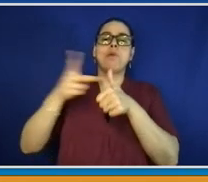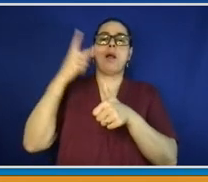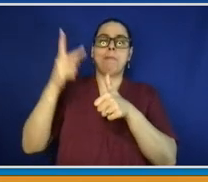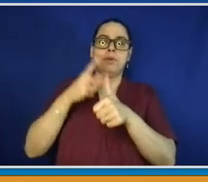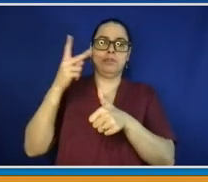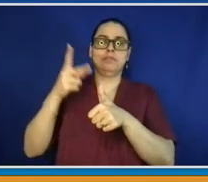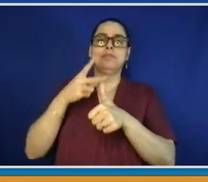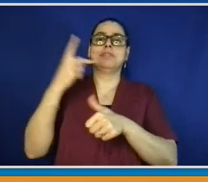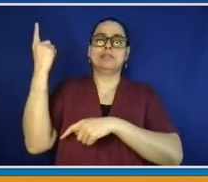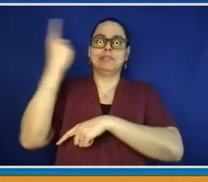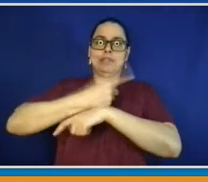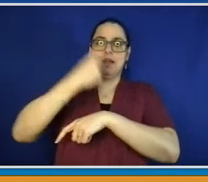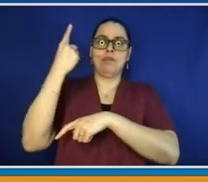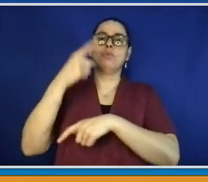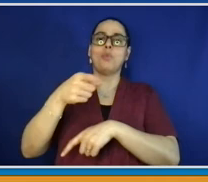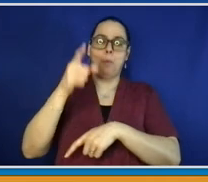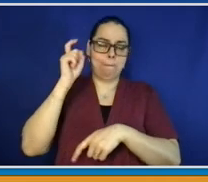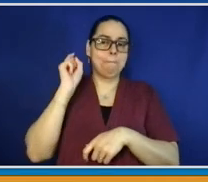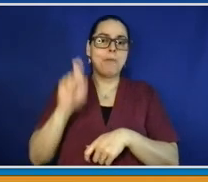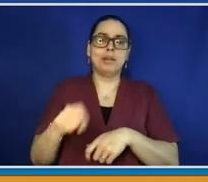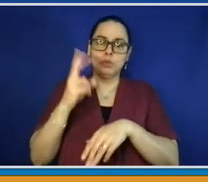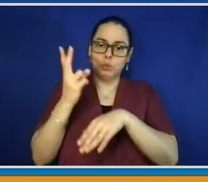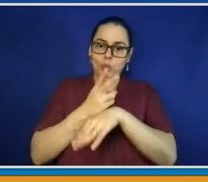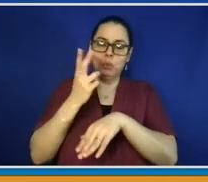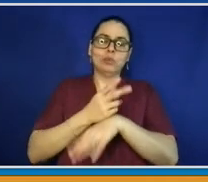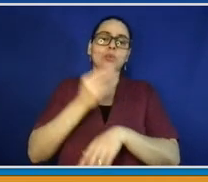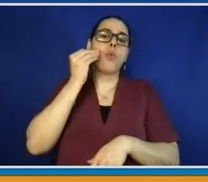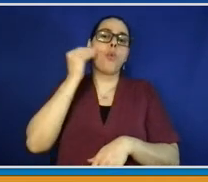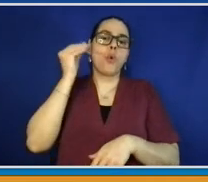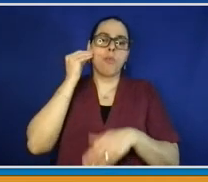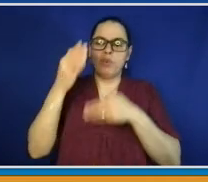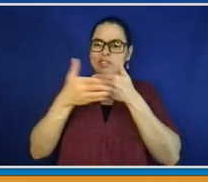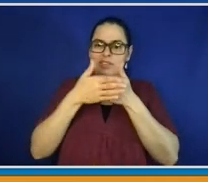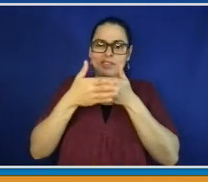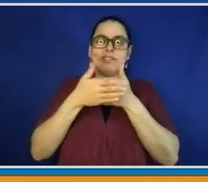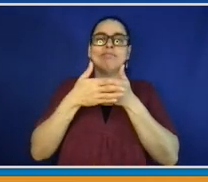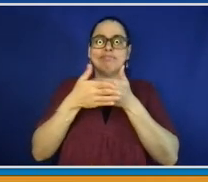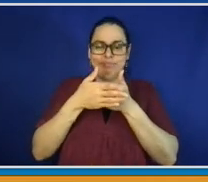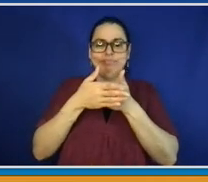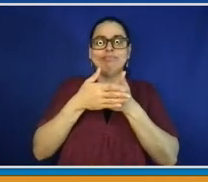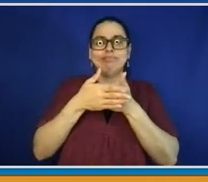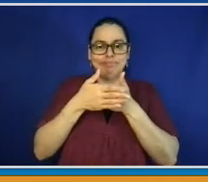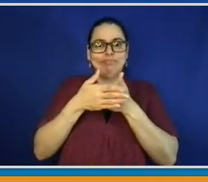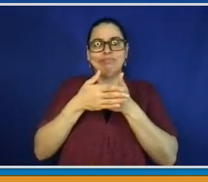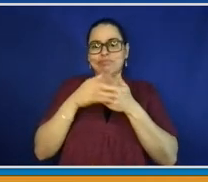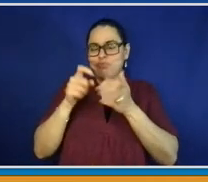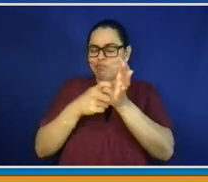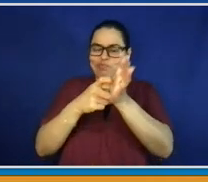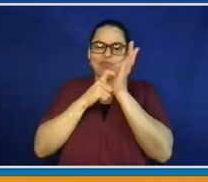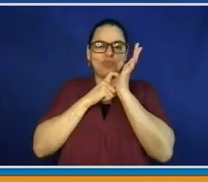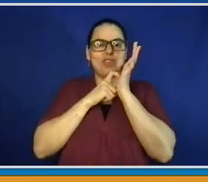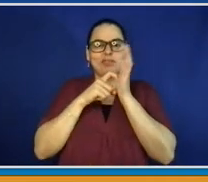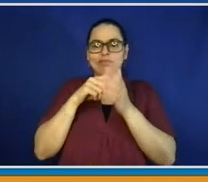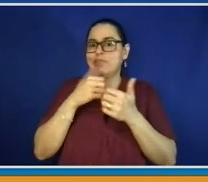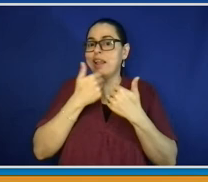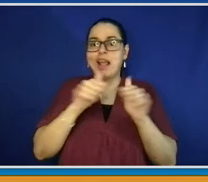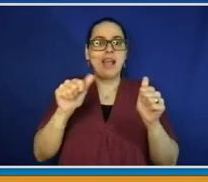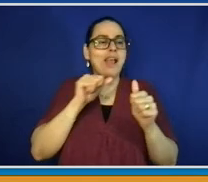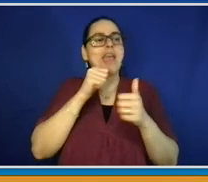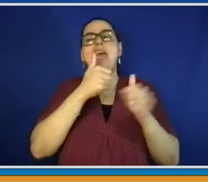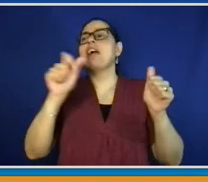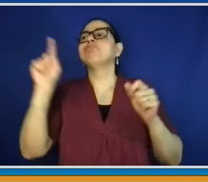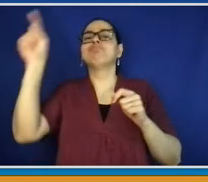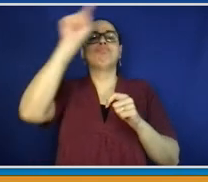are going to be open starting at 6 a.m. going right to 9 p.m. You can confirm your polling site by going to the New York State Board of